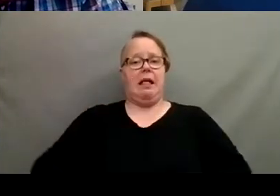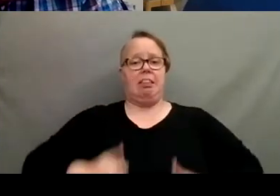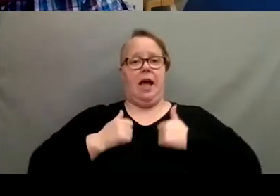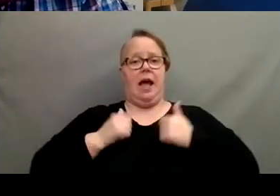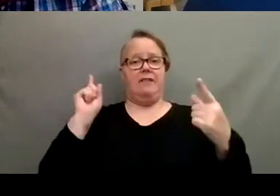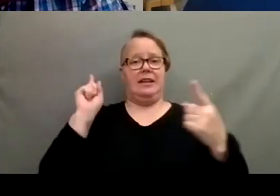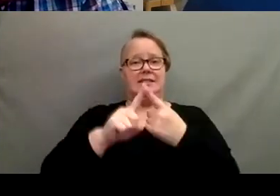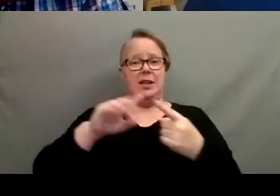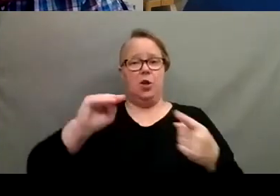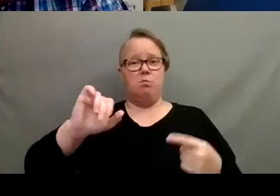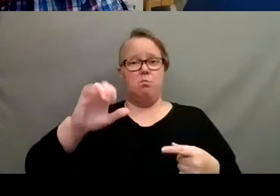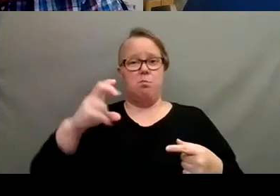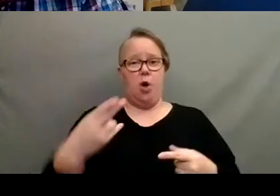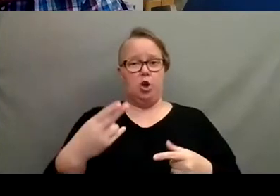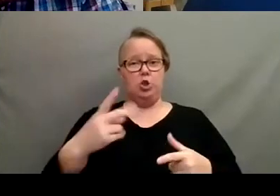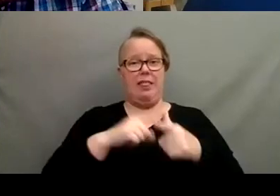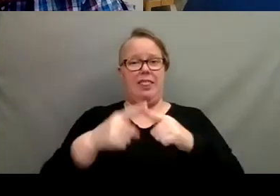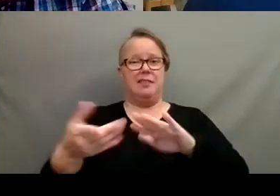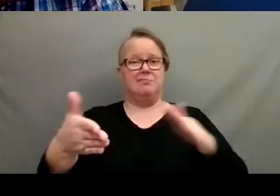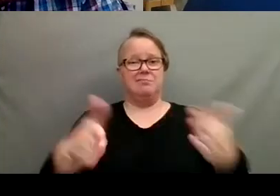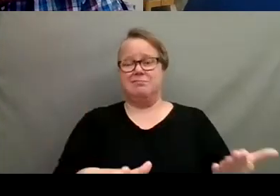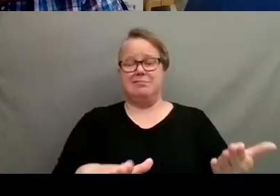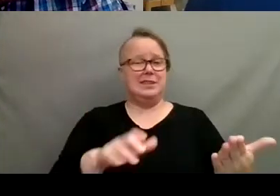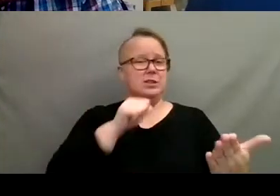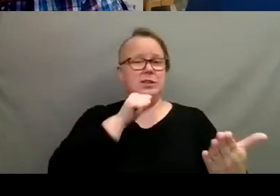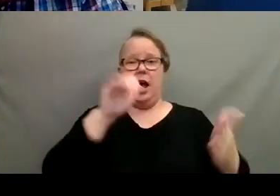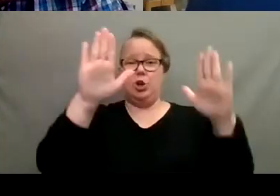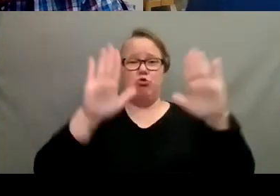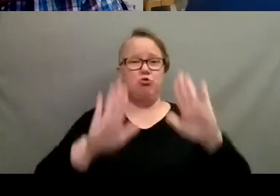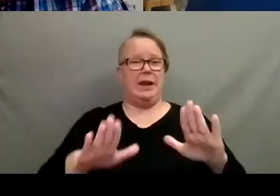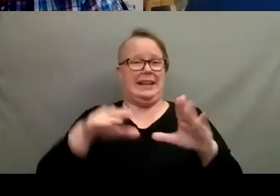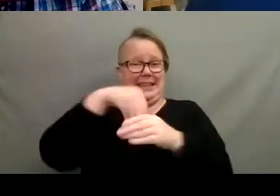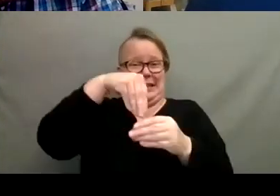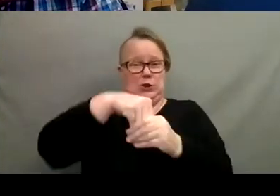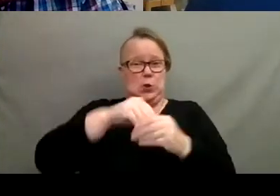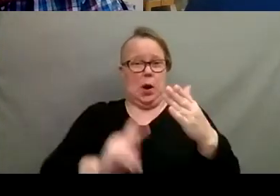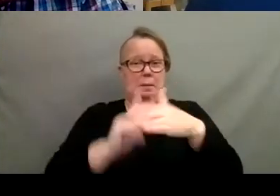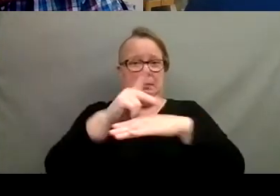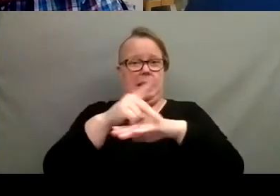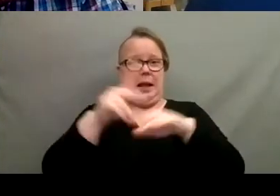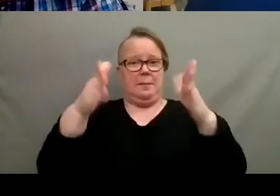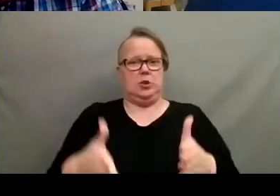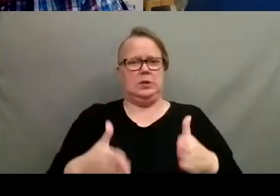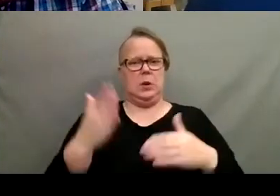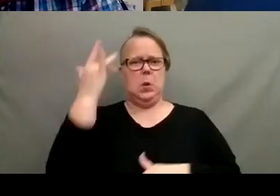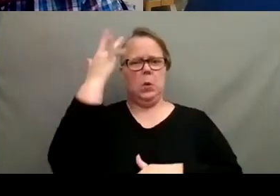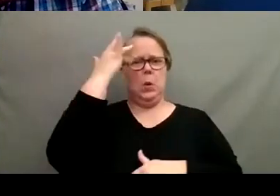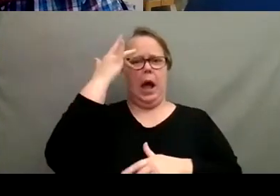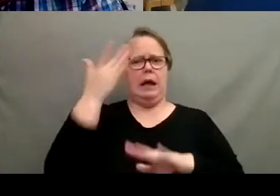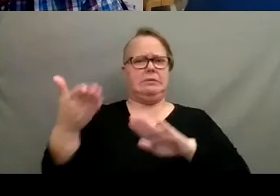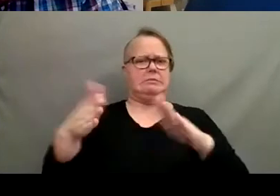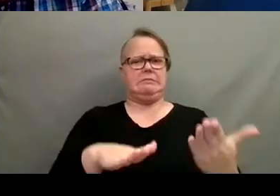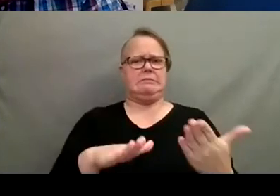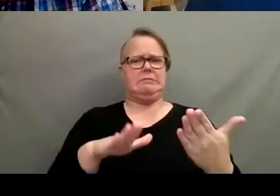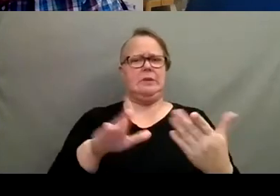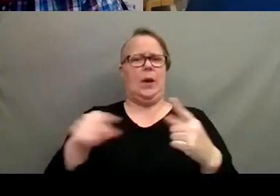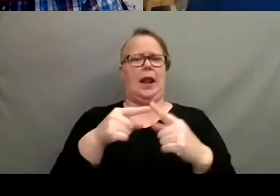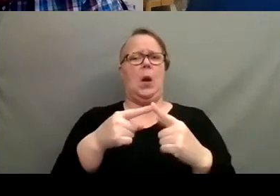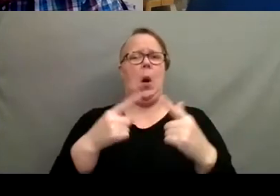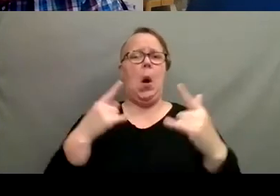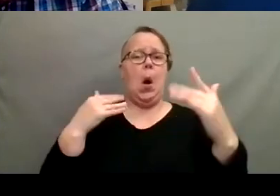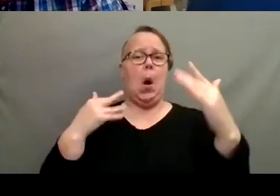she loses them. She's not really a great indoor plant person. Why do you think that she's losing them when she's almost there?